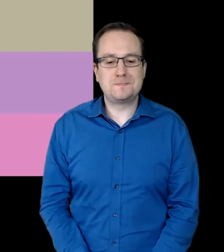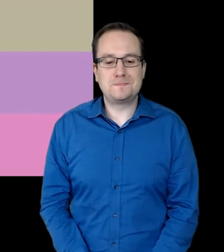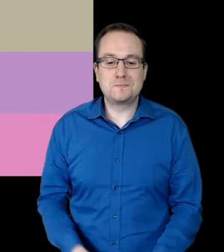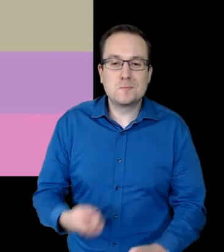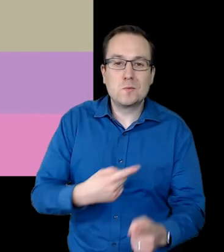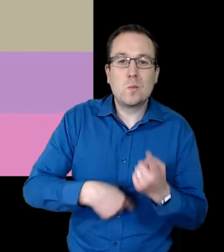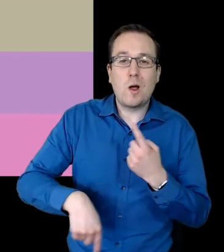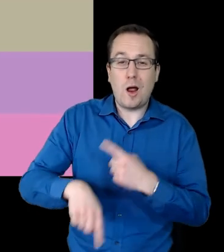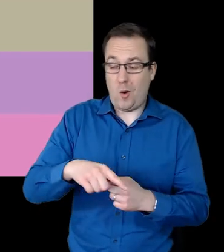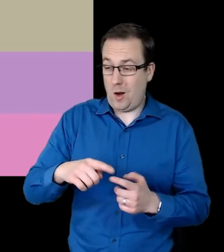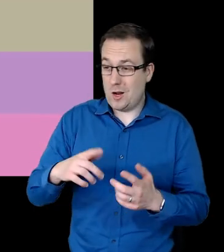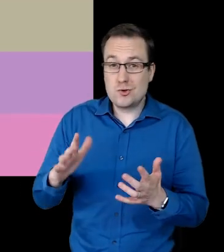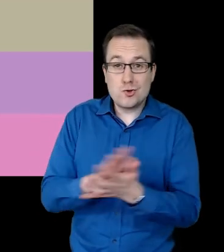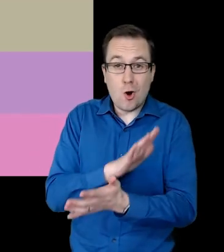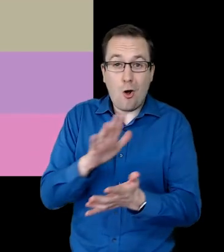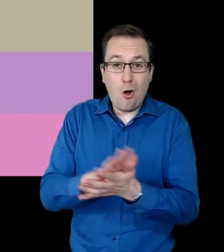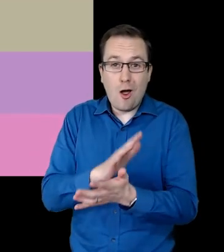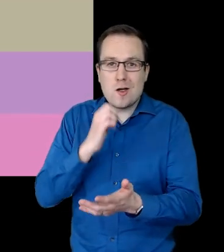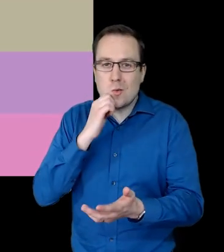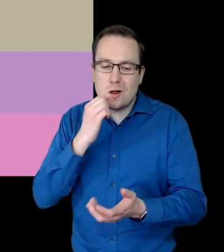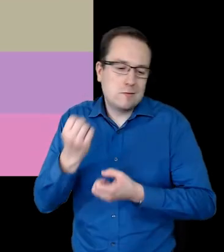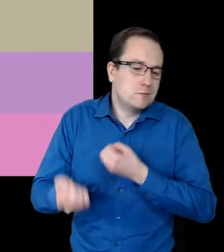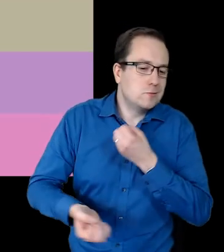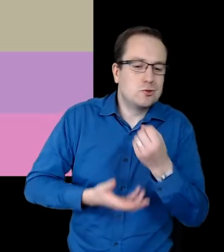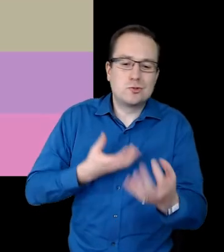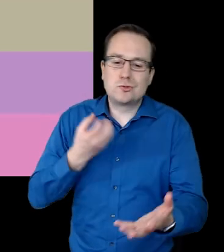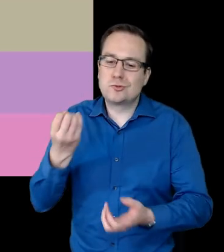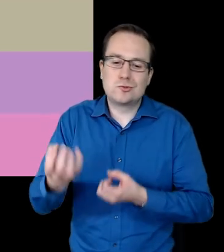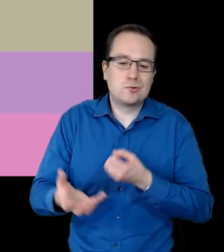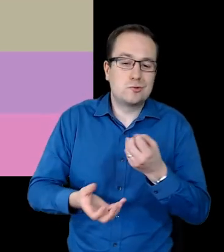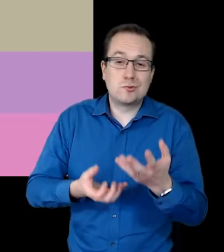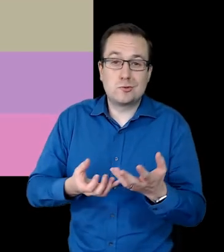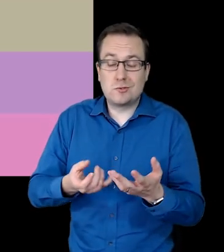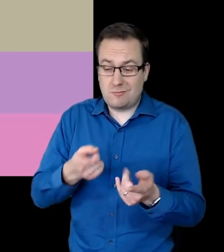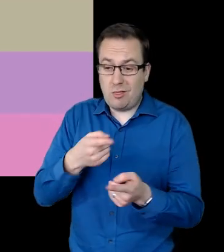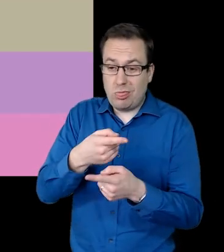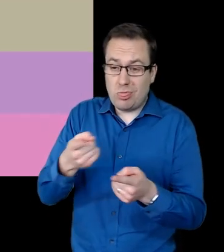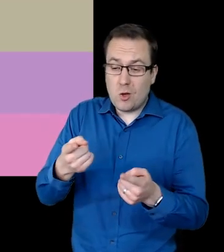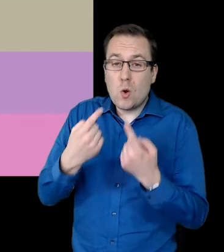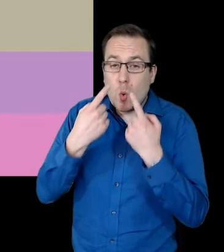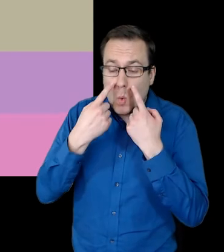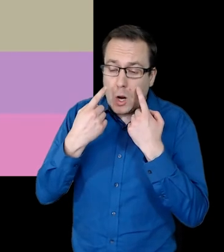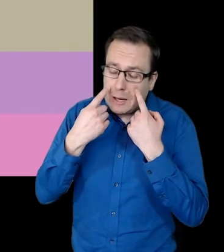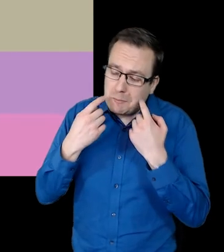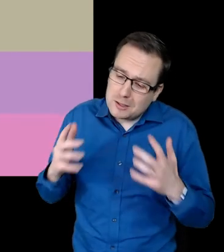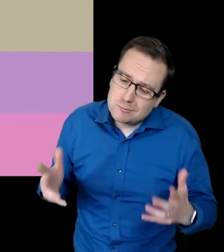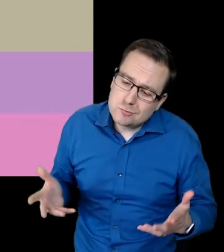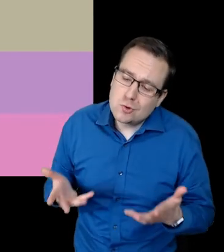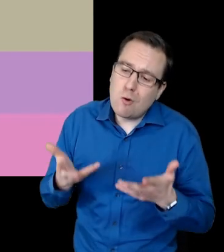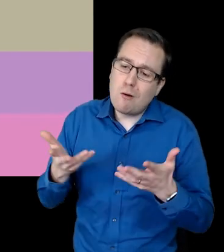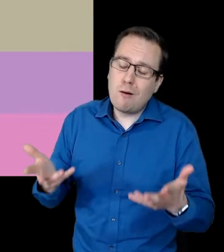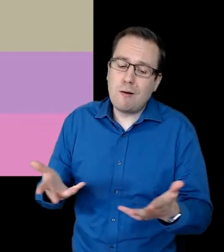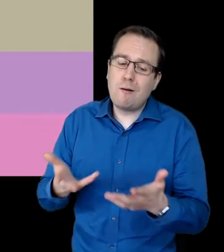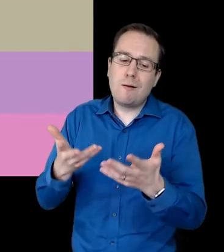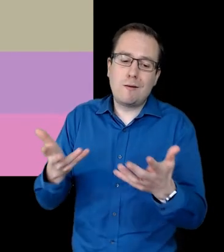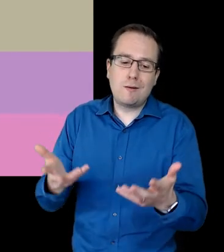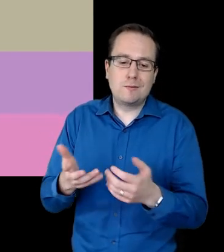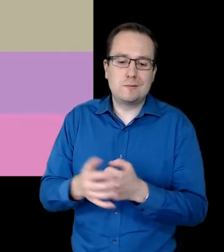We'll share our joy with those who are still waiting